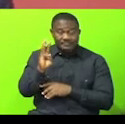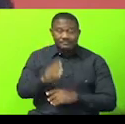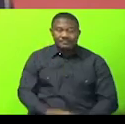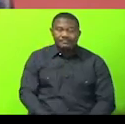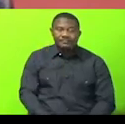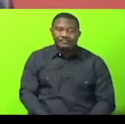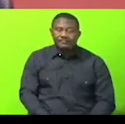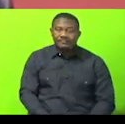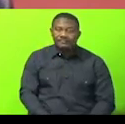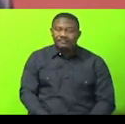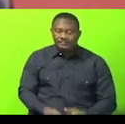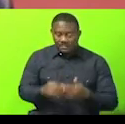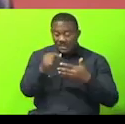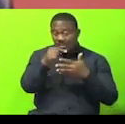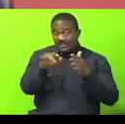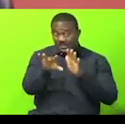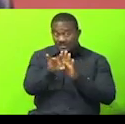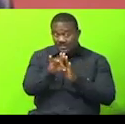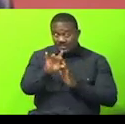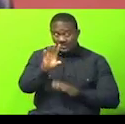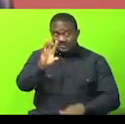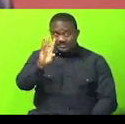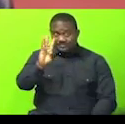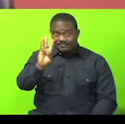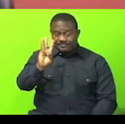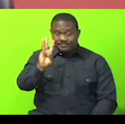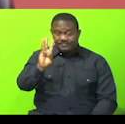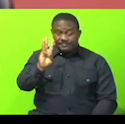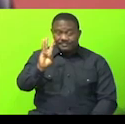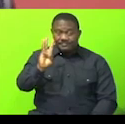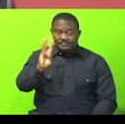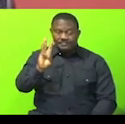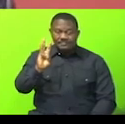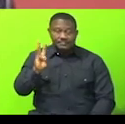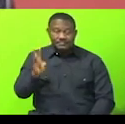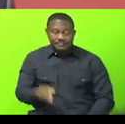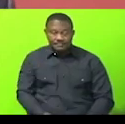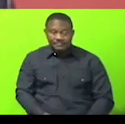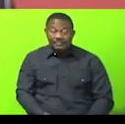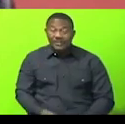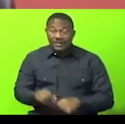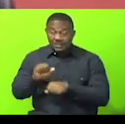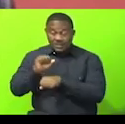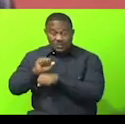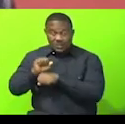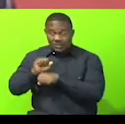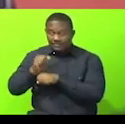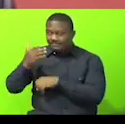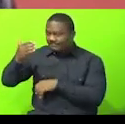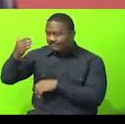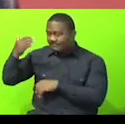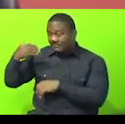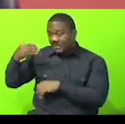Item 6 on the order paper. which is Correction of Votes and